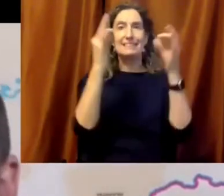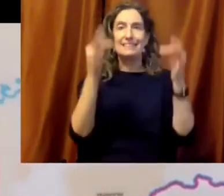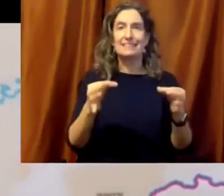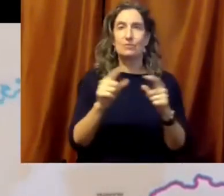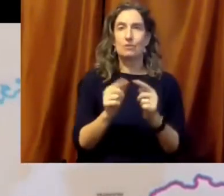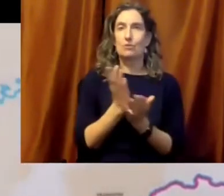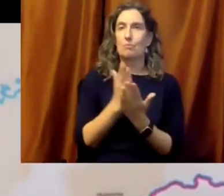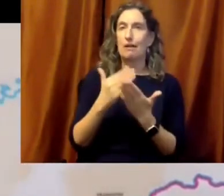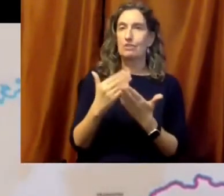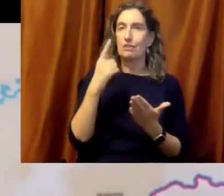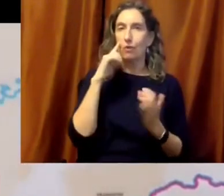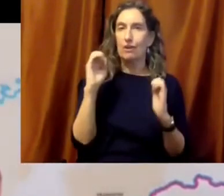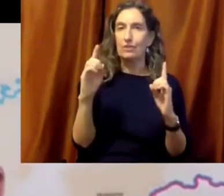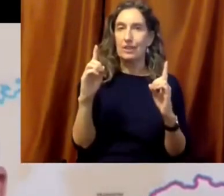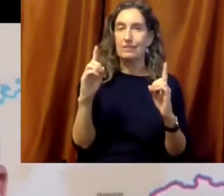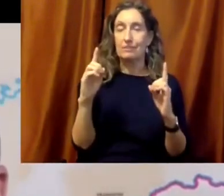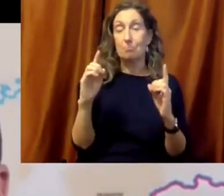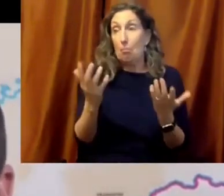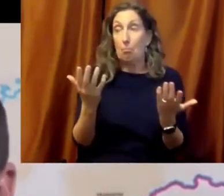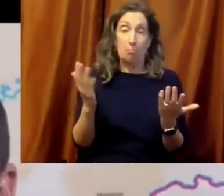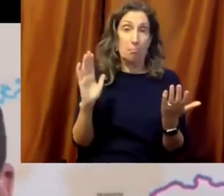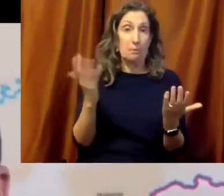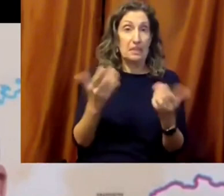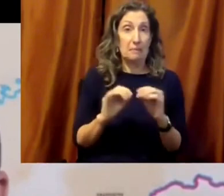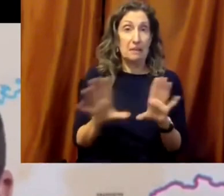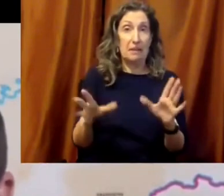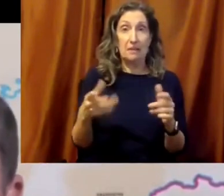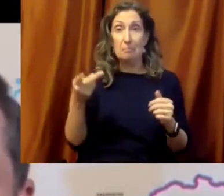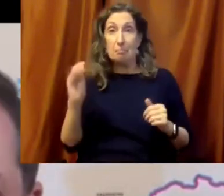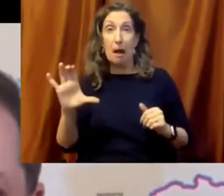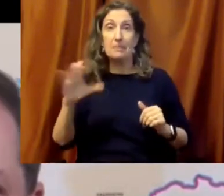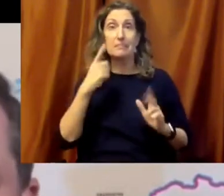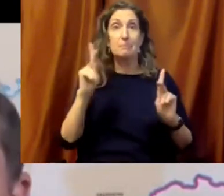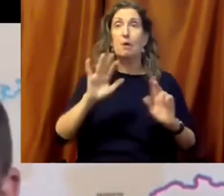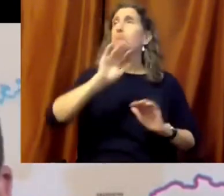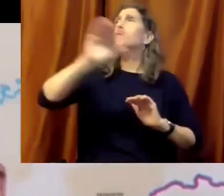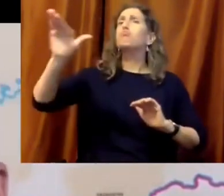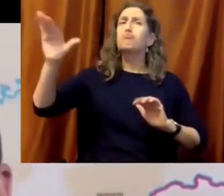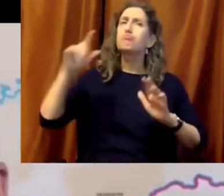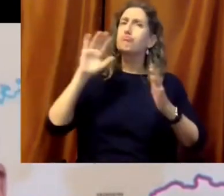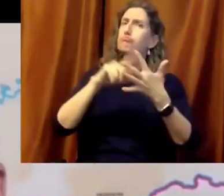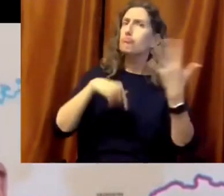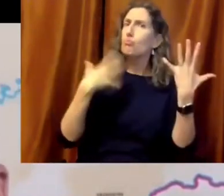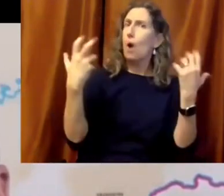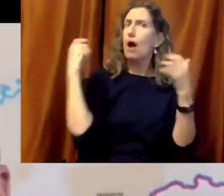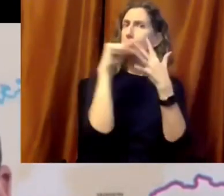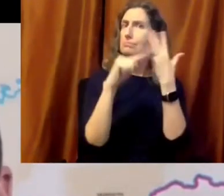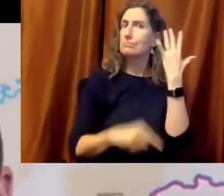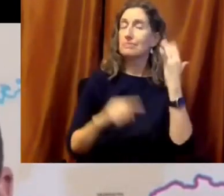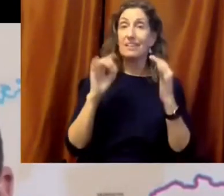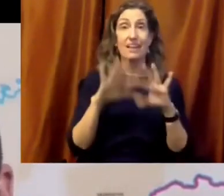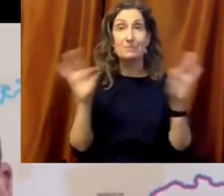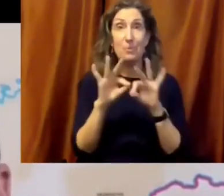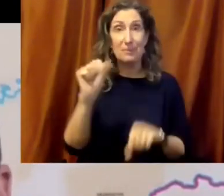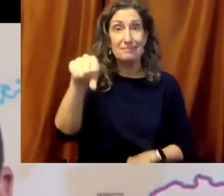for allocating resources and holding politicians accountable make a difference. Families and communities can join with teachers and